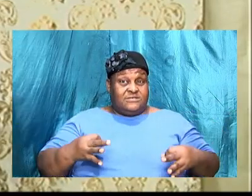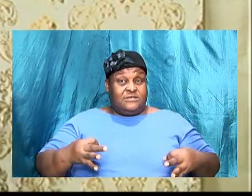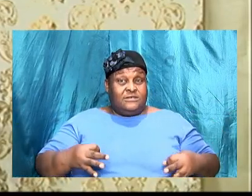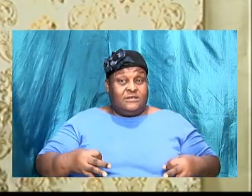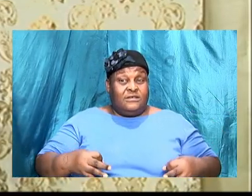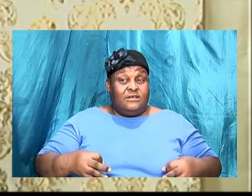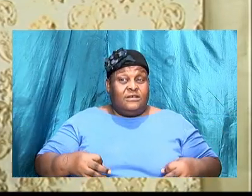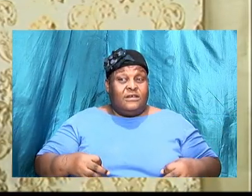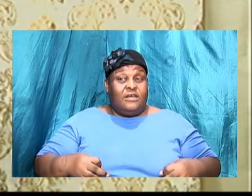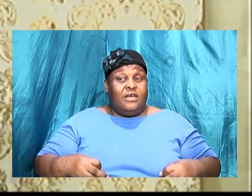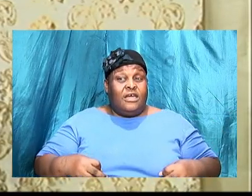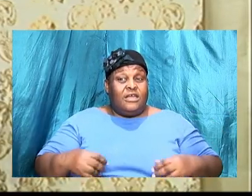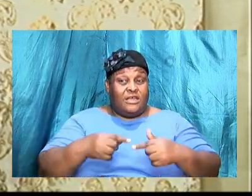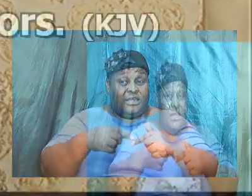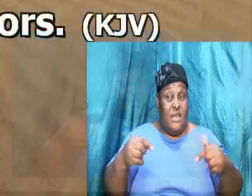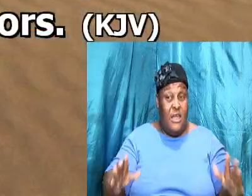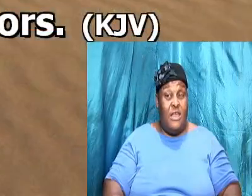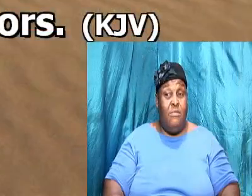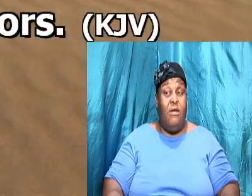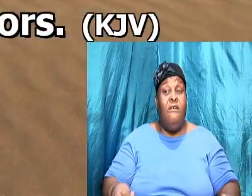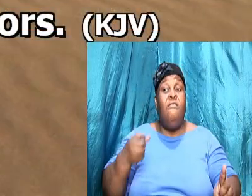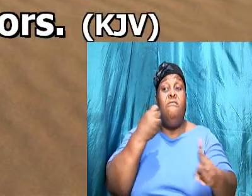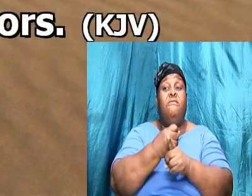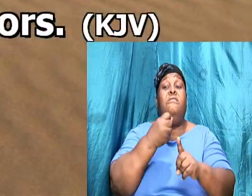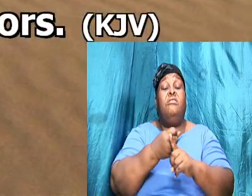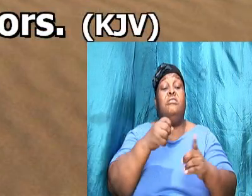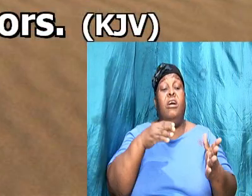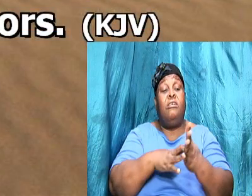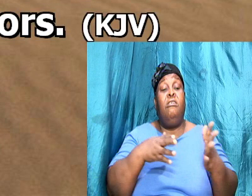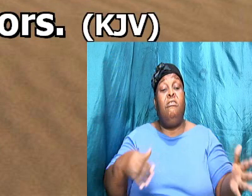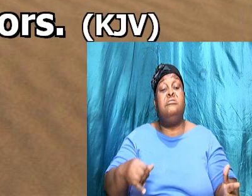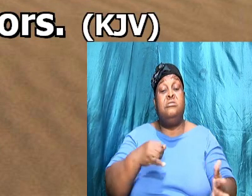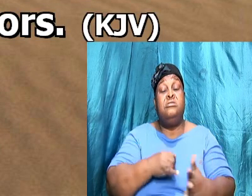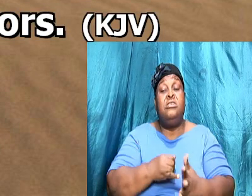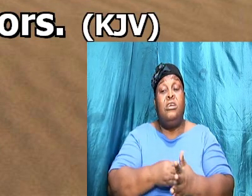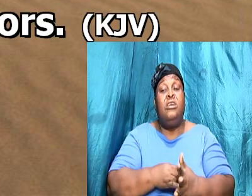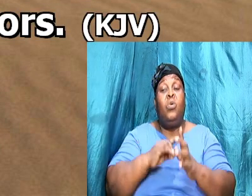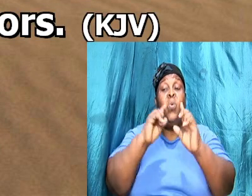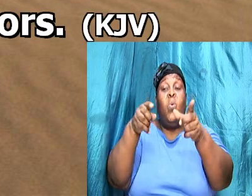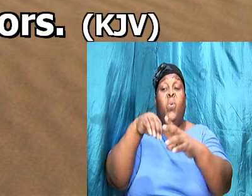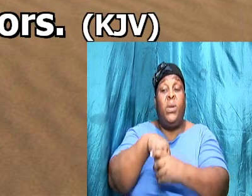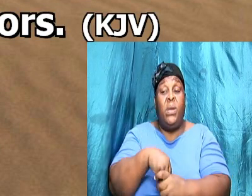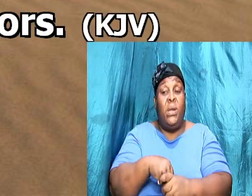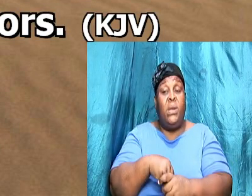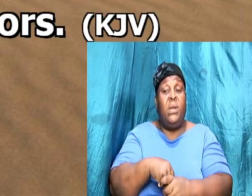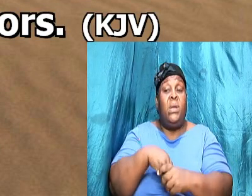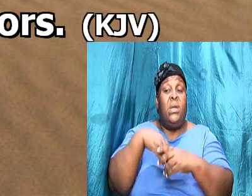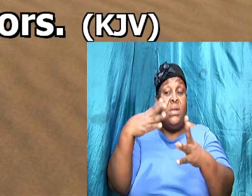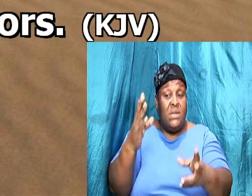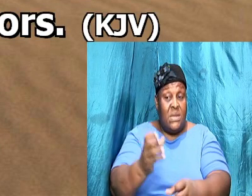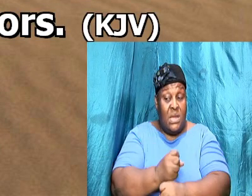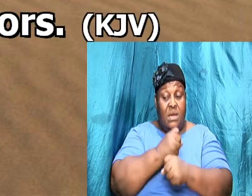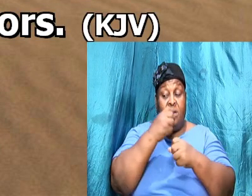fought against it went in there and was taking things from the threshing floor